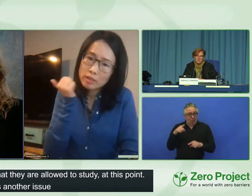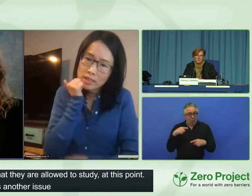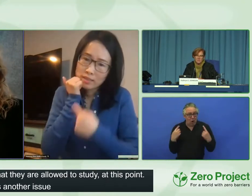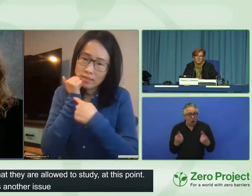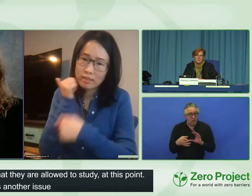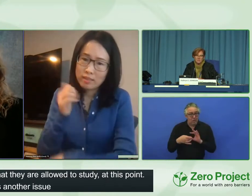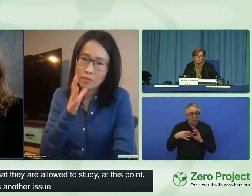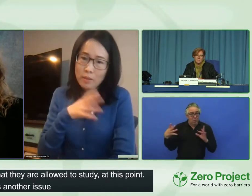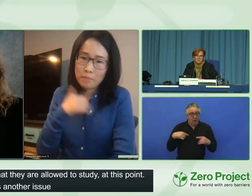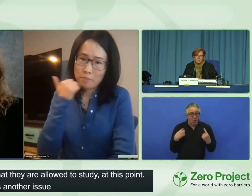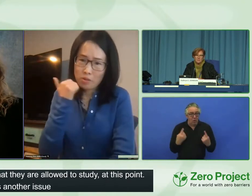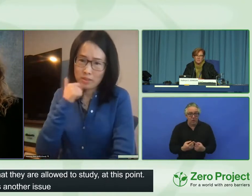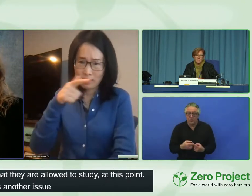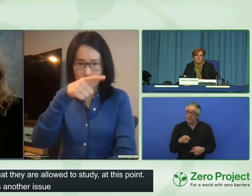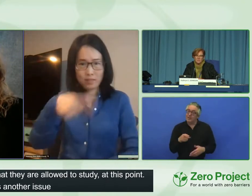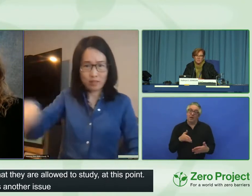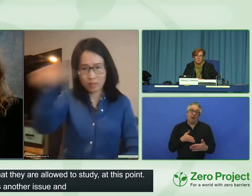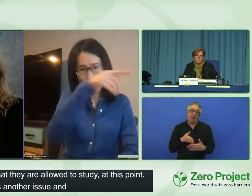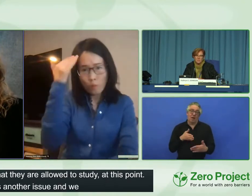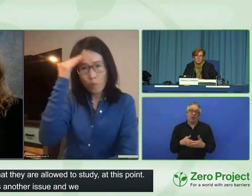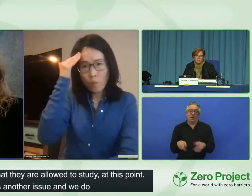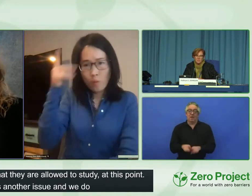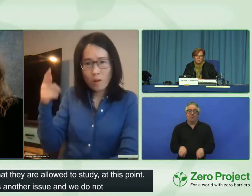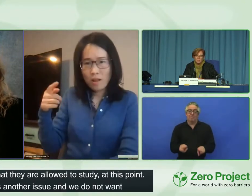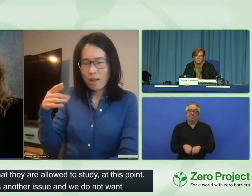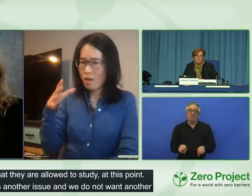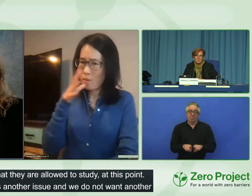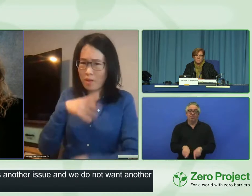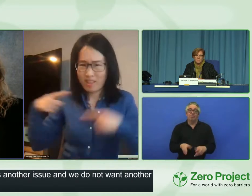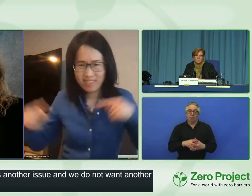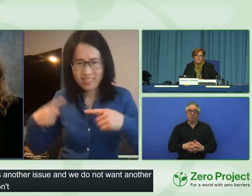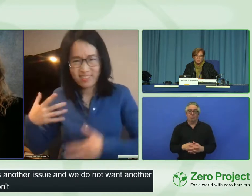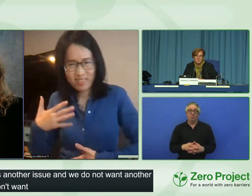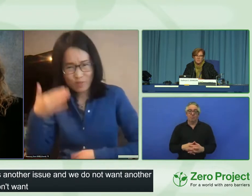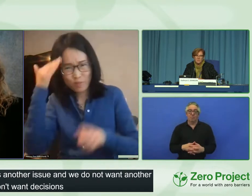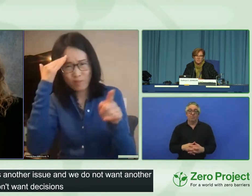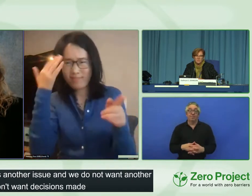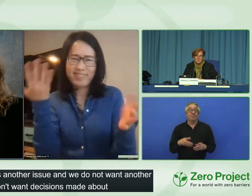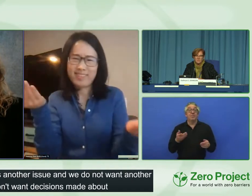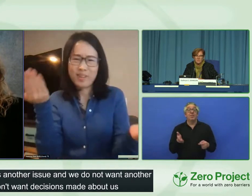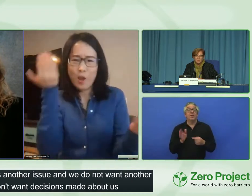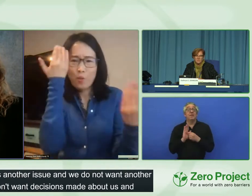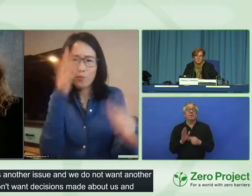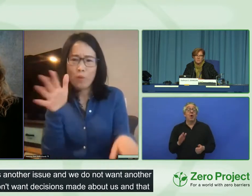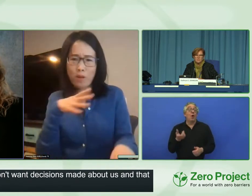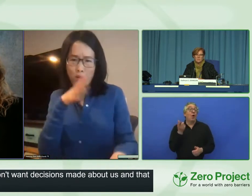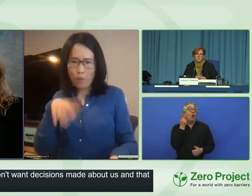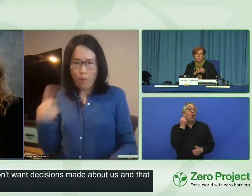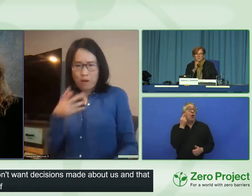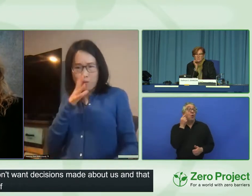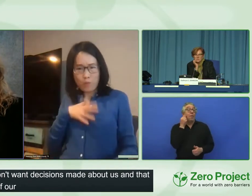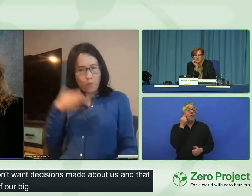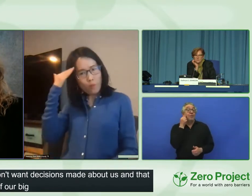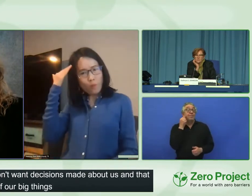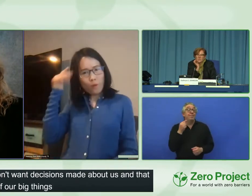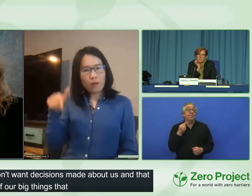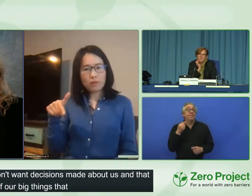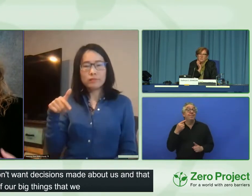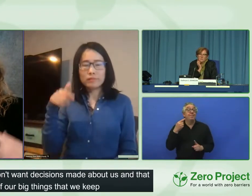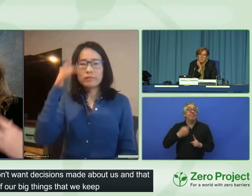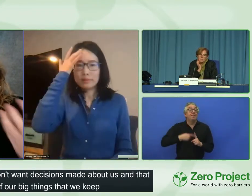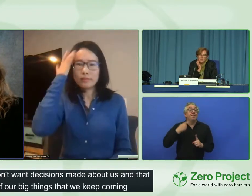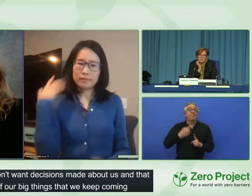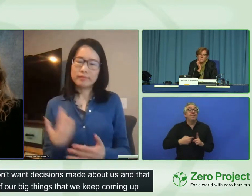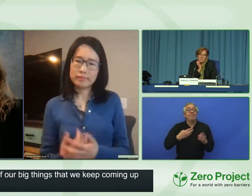keep coming up with. You know, like menstruation for women. It's just, you know, there's a